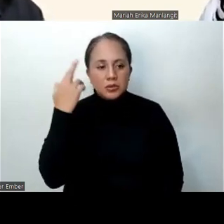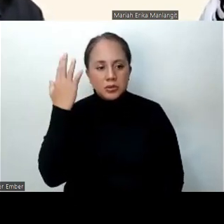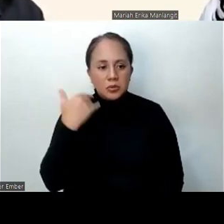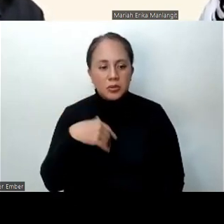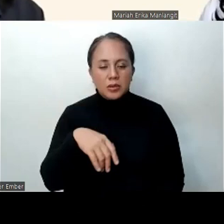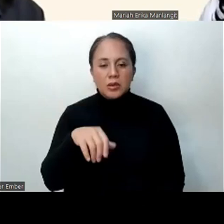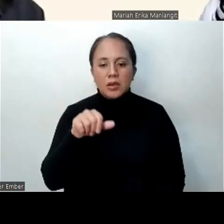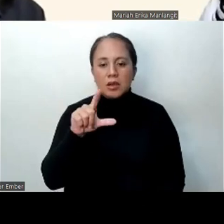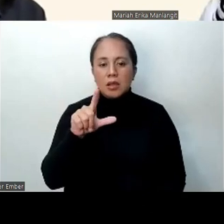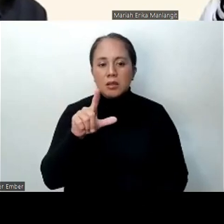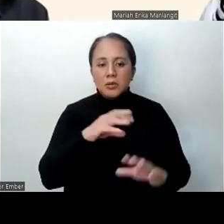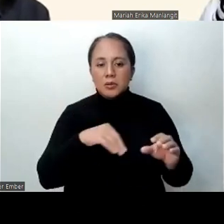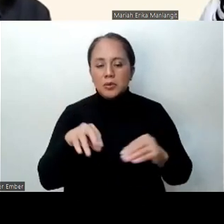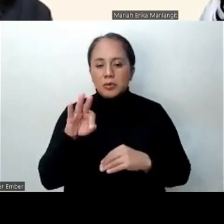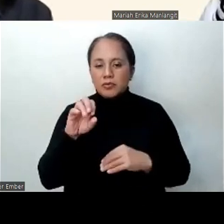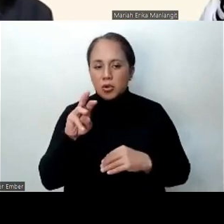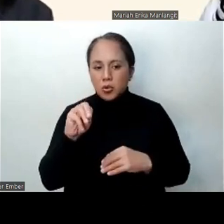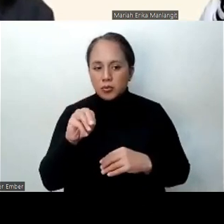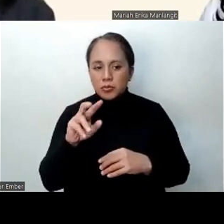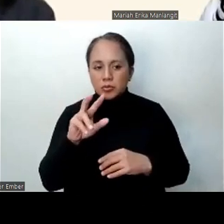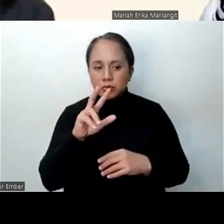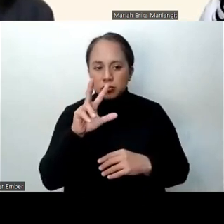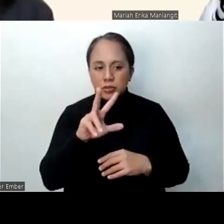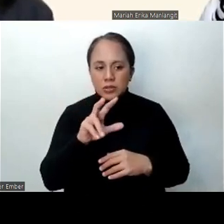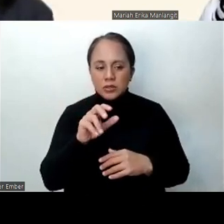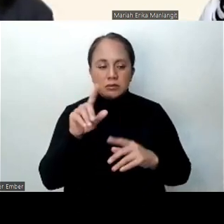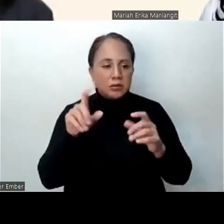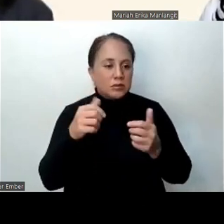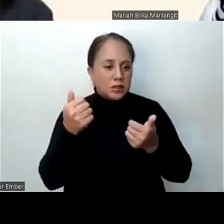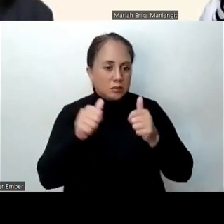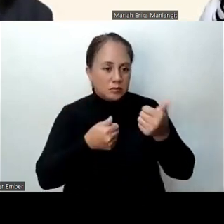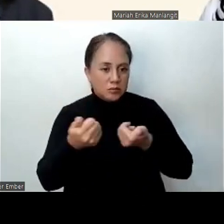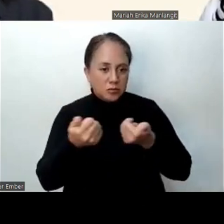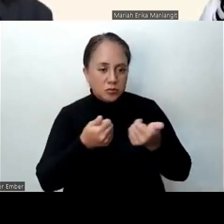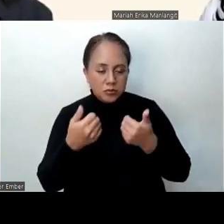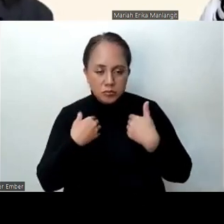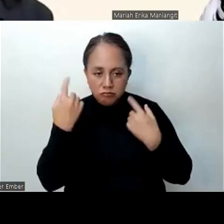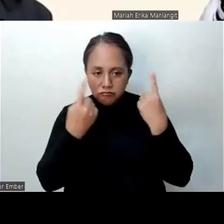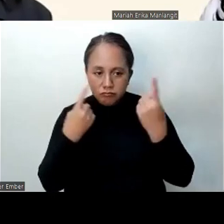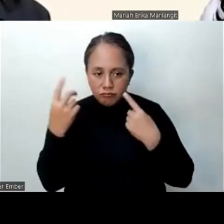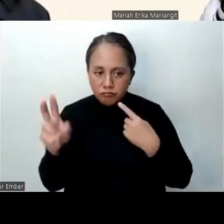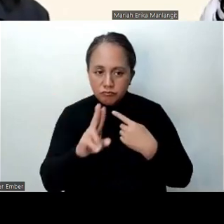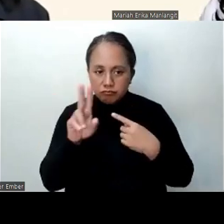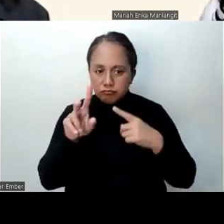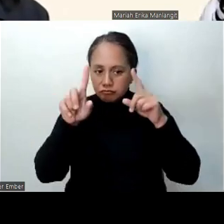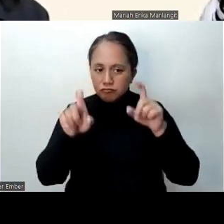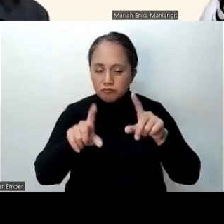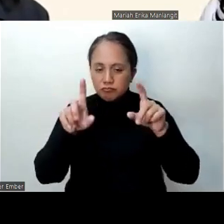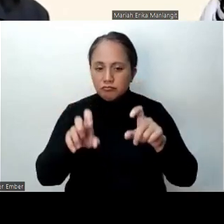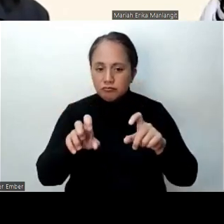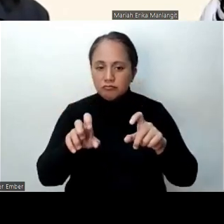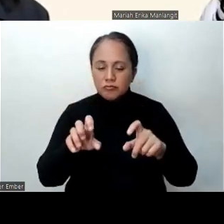forms. Is it for the three test administrations? If so, did you consider the use of test equating